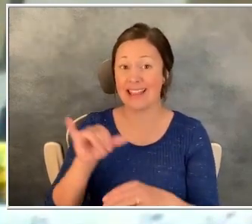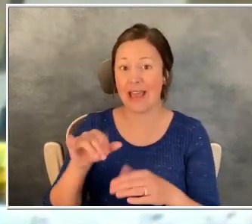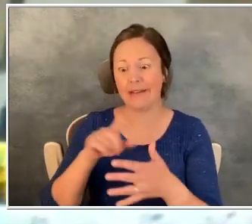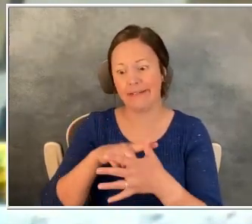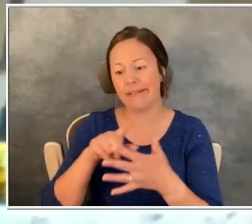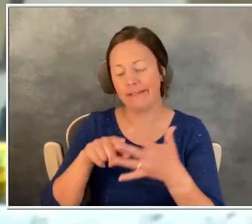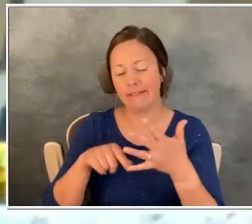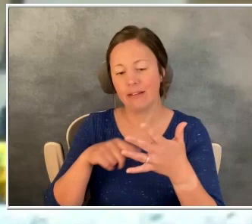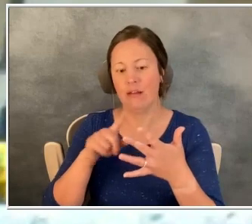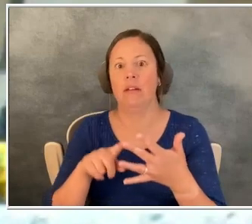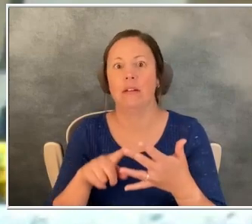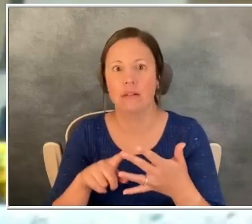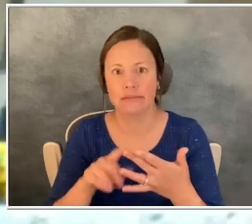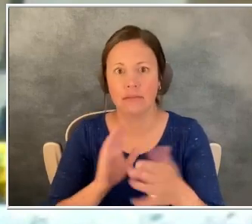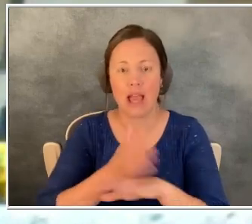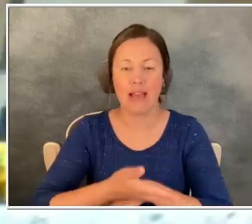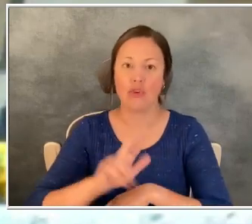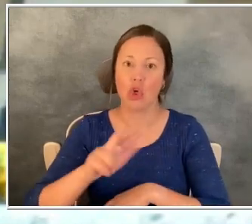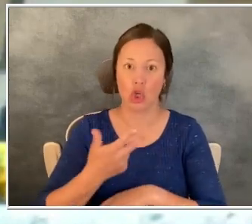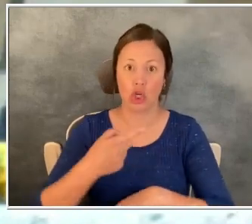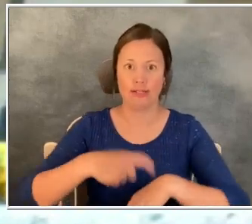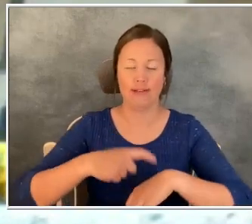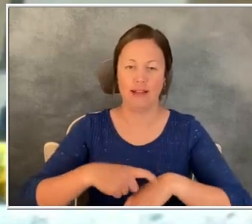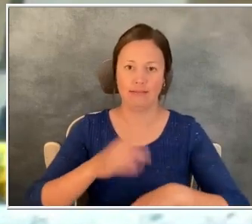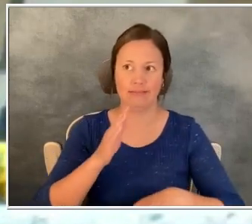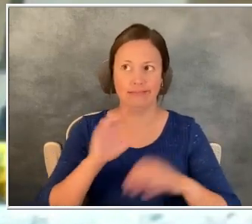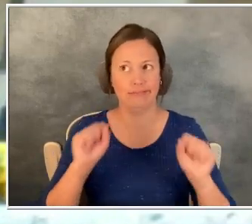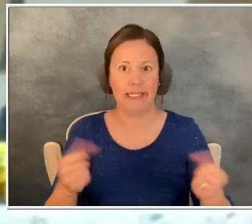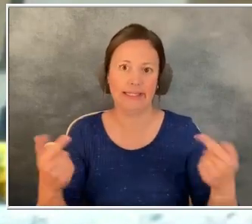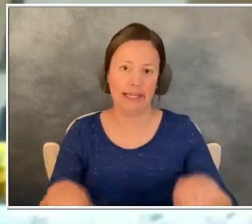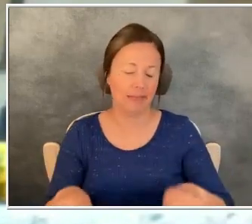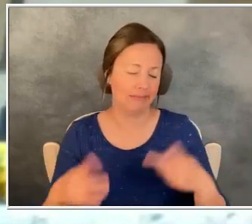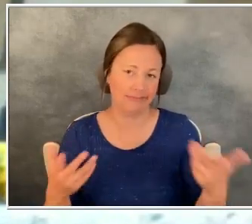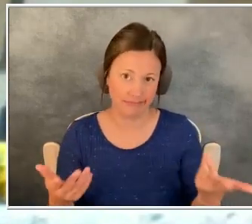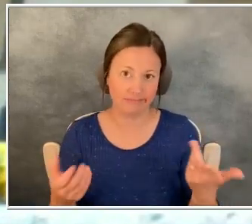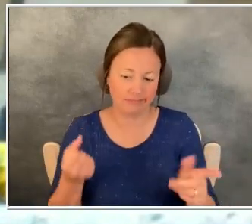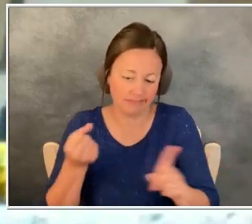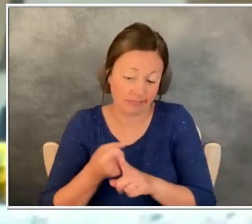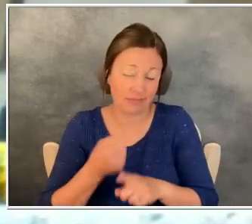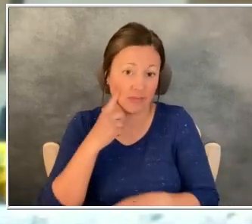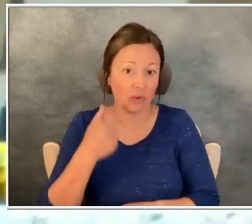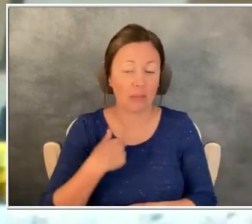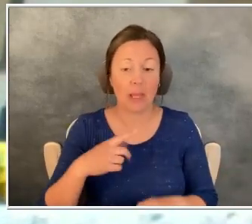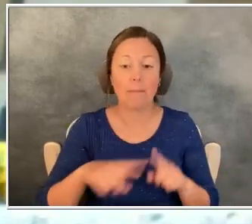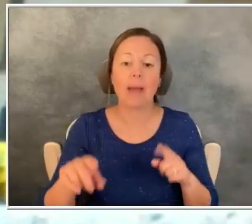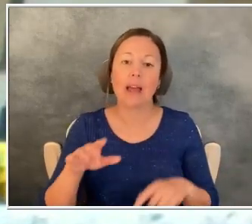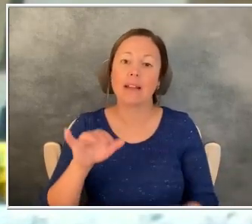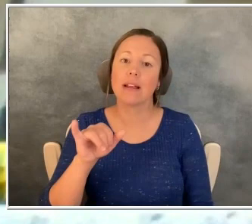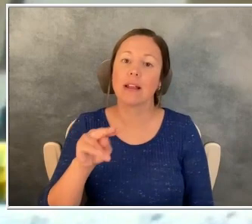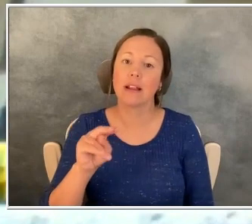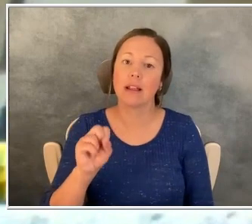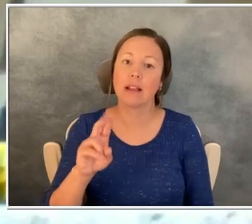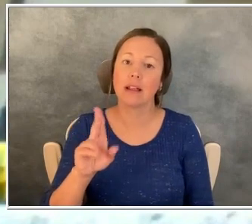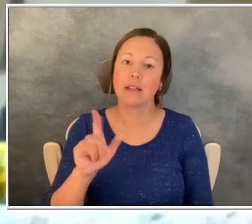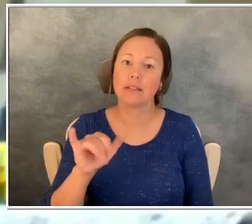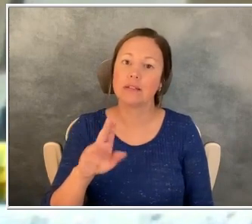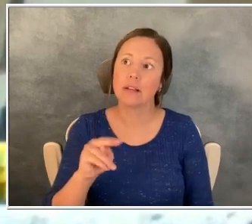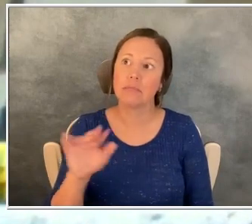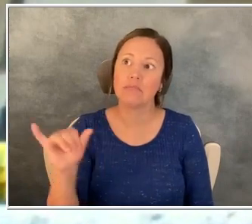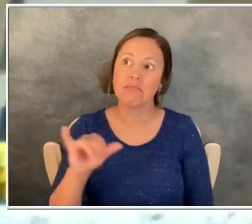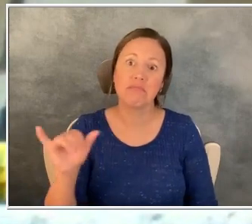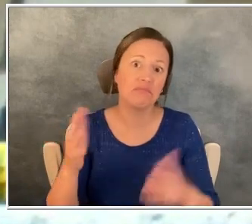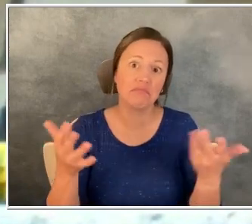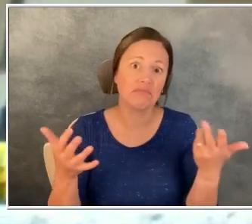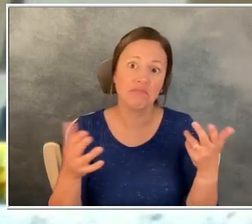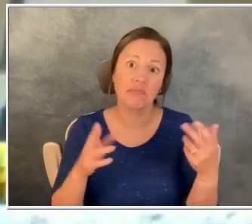this can happen after the third treatment and it just did. But I'm on insulin, just kind of like a normal person.